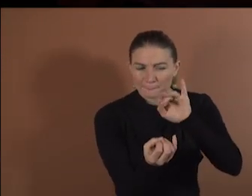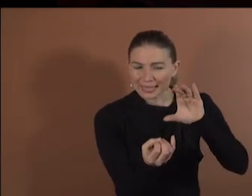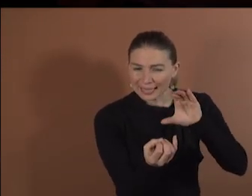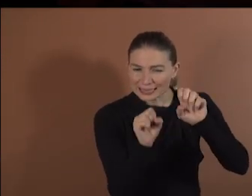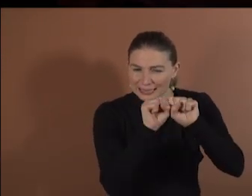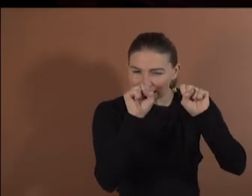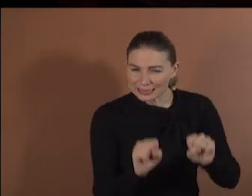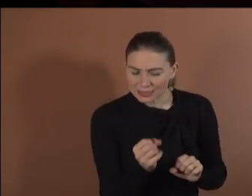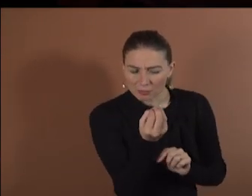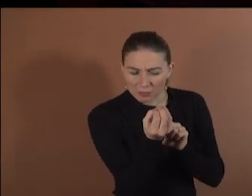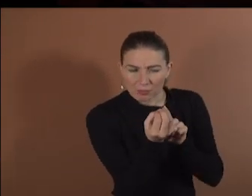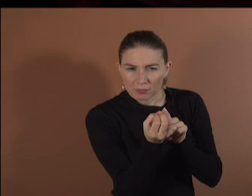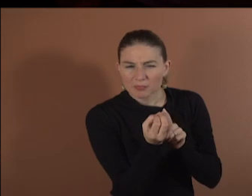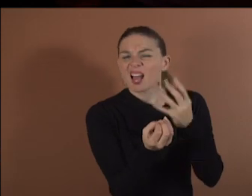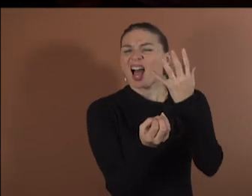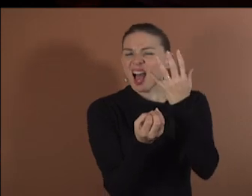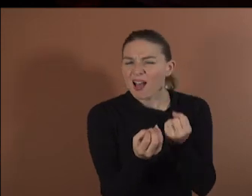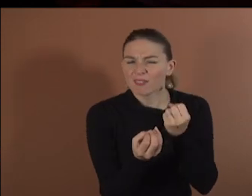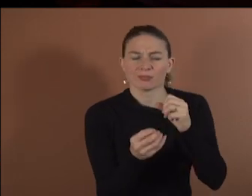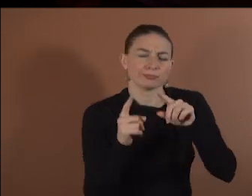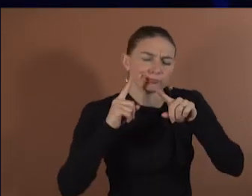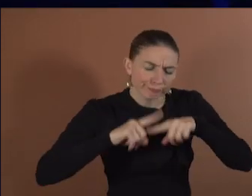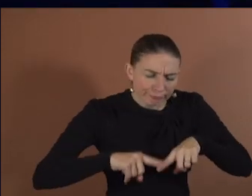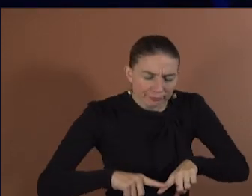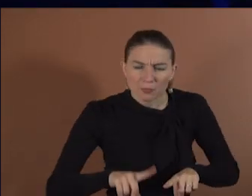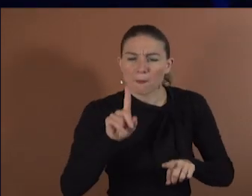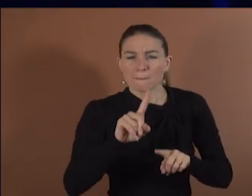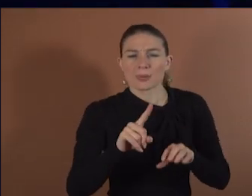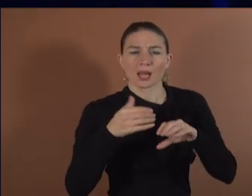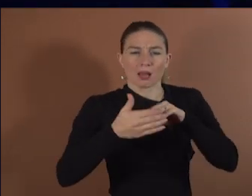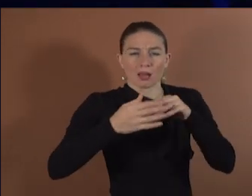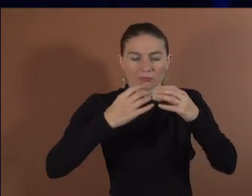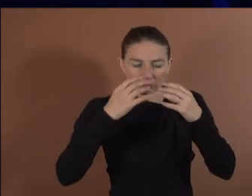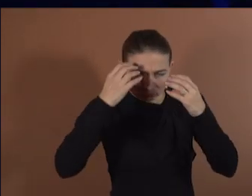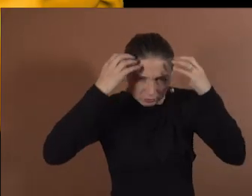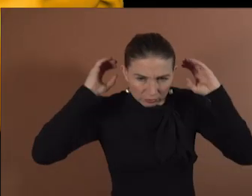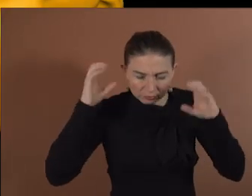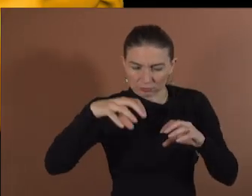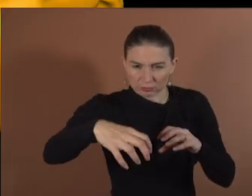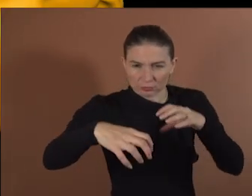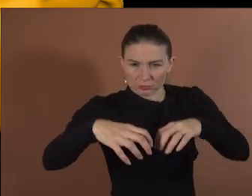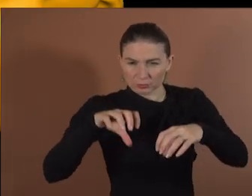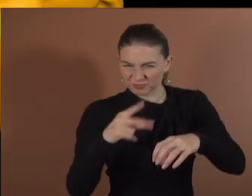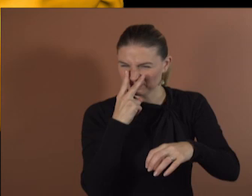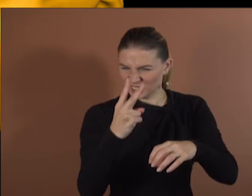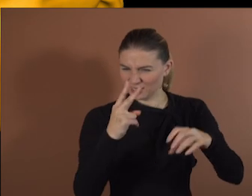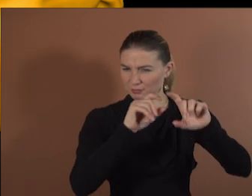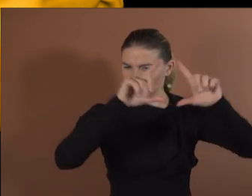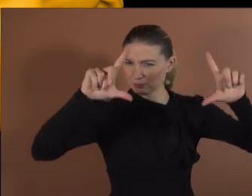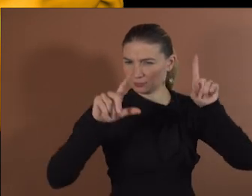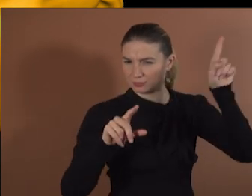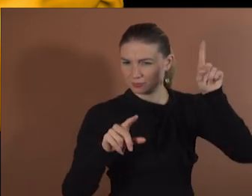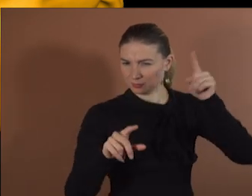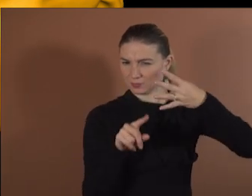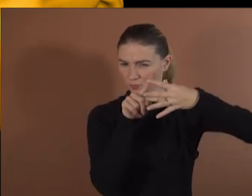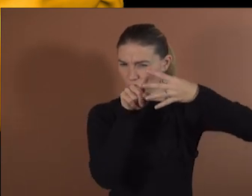consists of many areas. Most important ones are cingulate cortex, hippocampus, and amygdala. So, we gave them feedback from